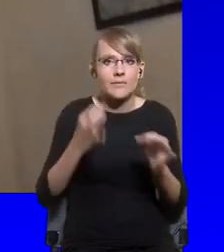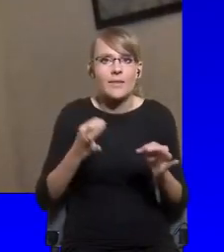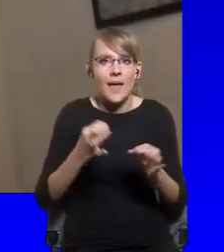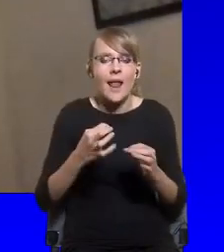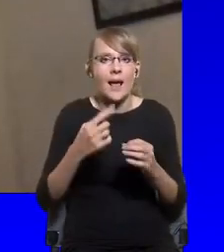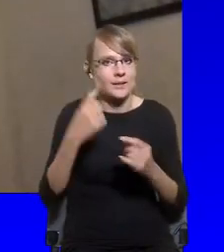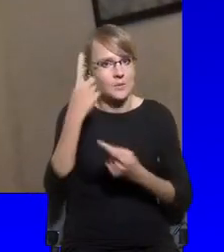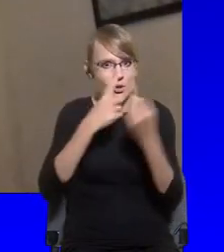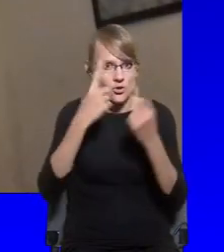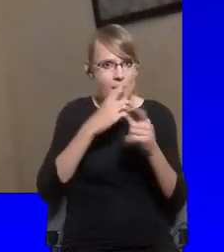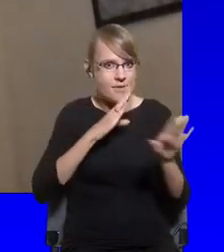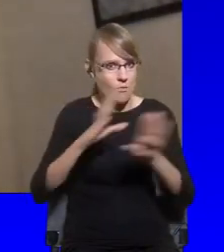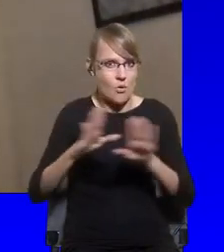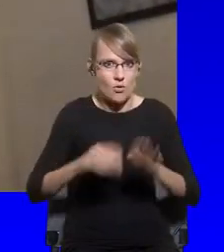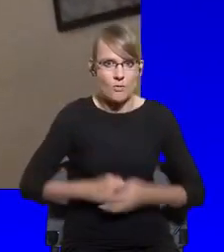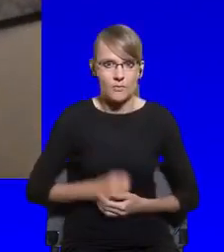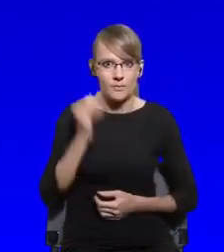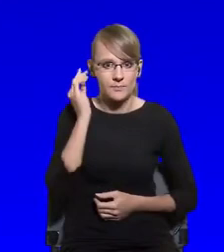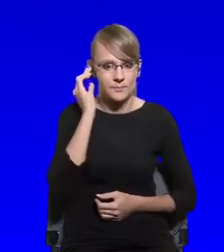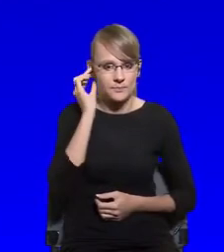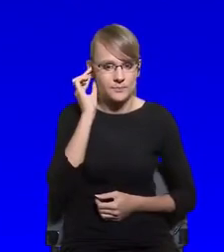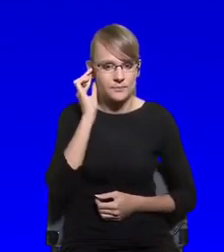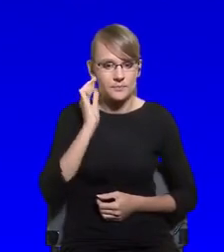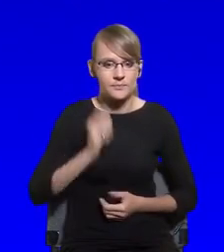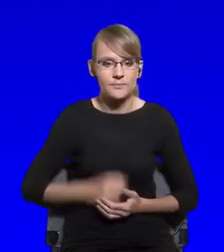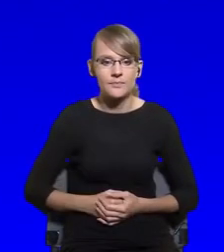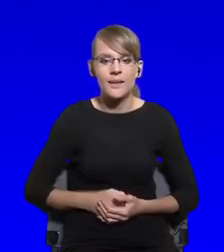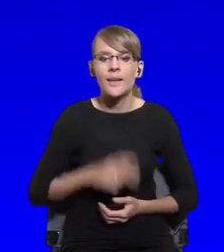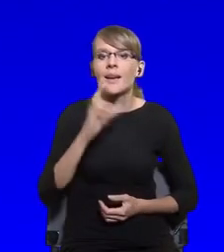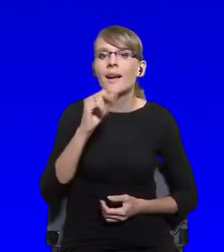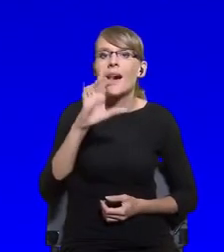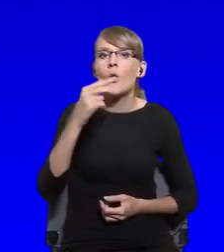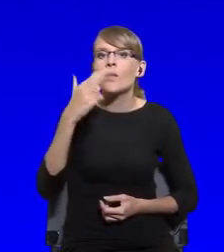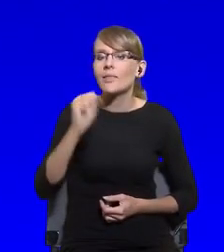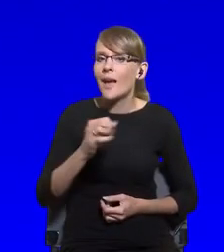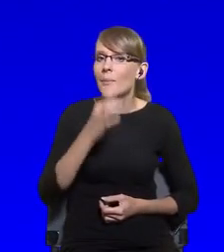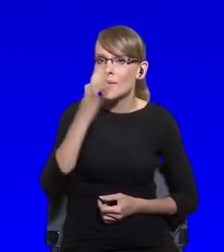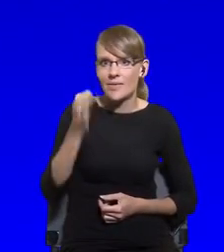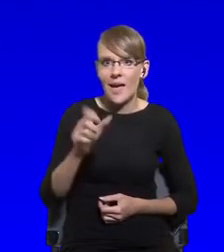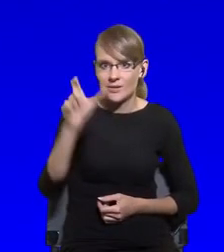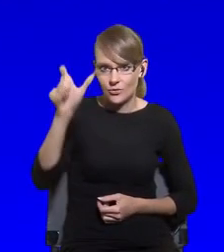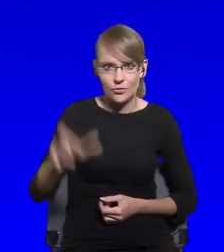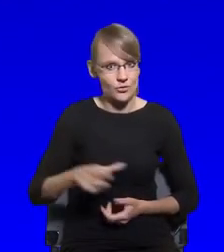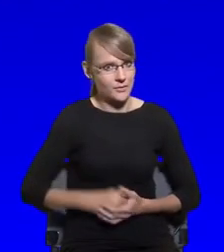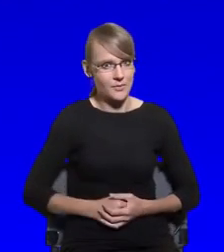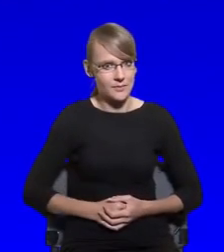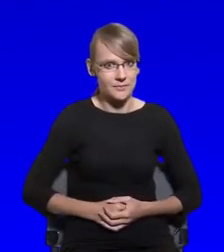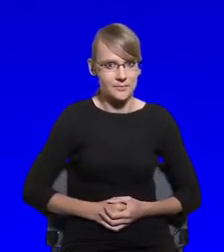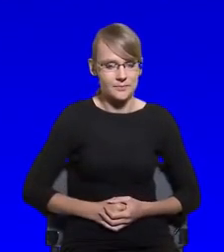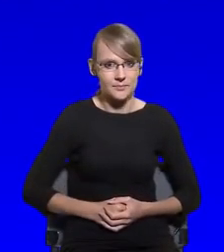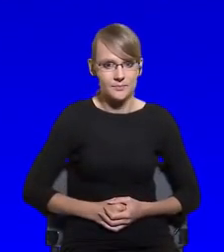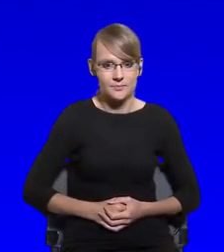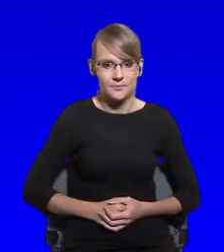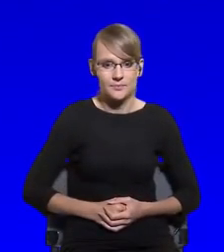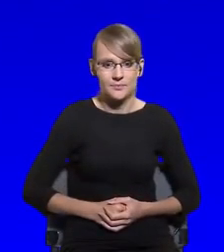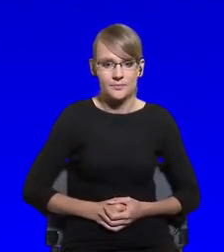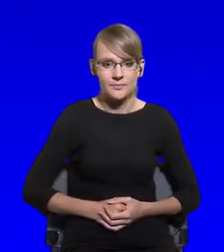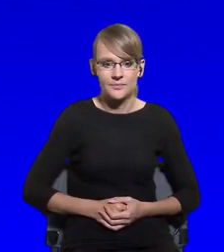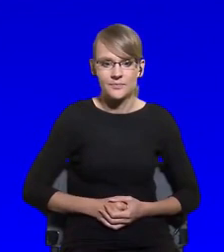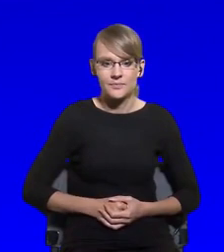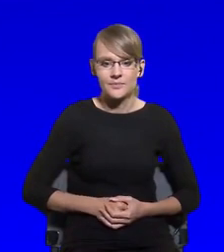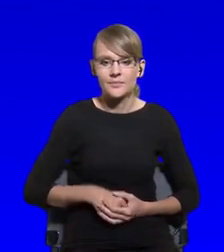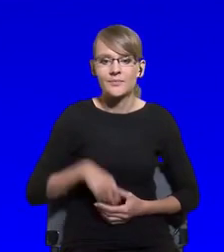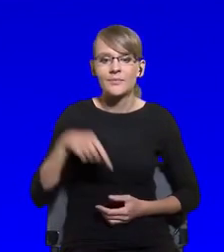Carolina, have a special question for you, which actually was sent to me by one of my